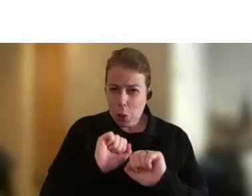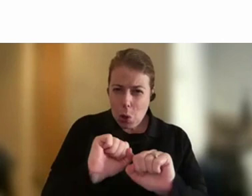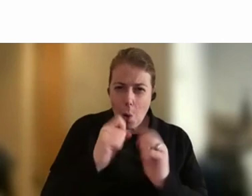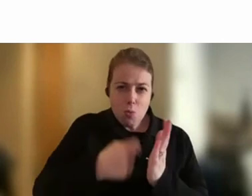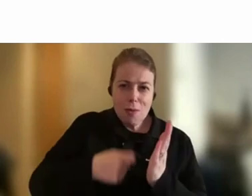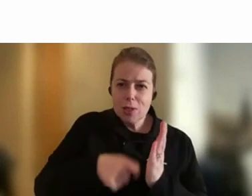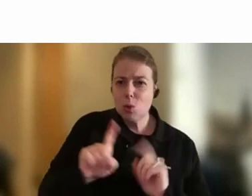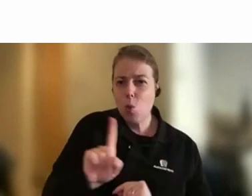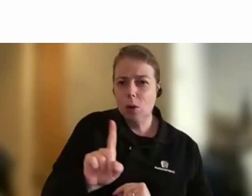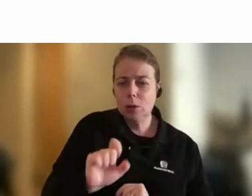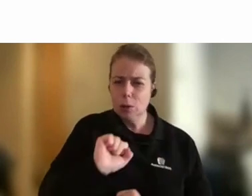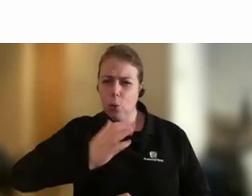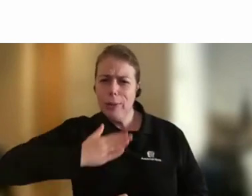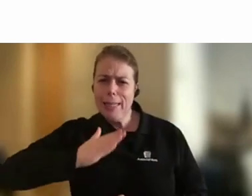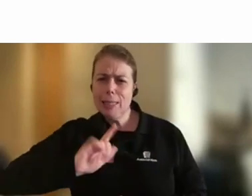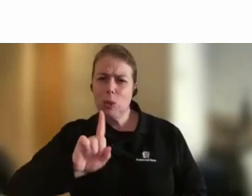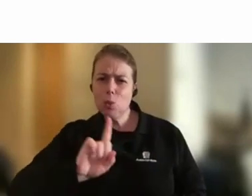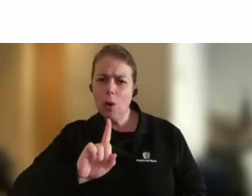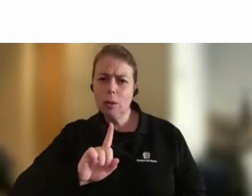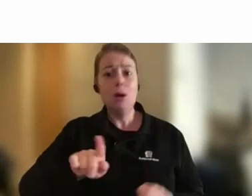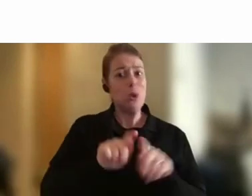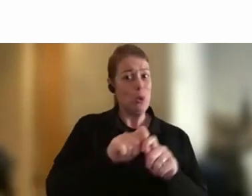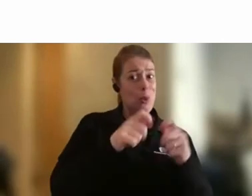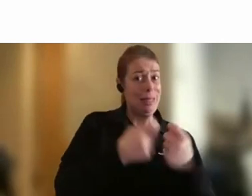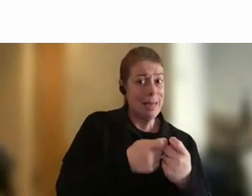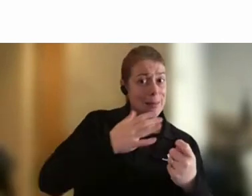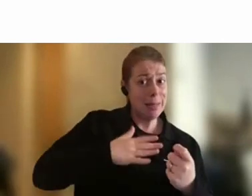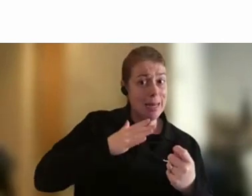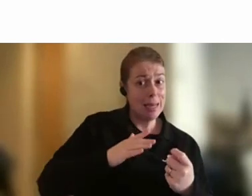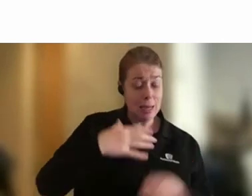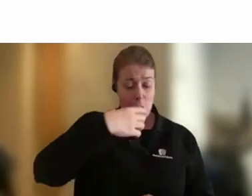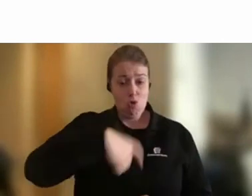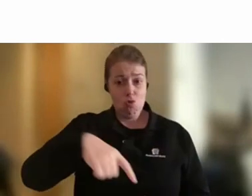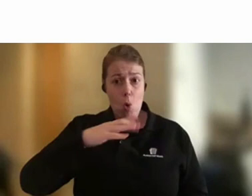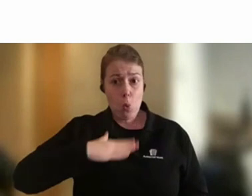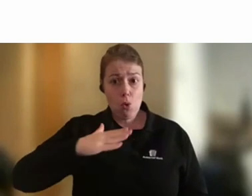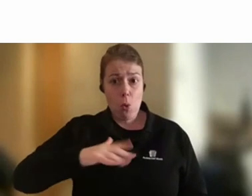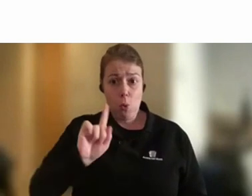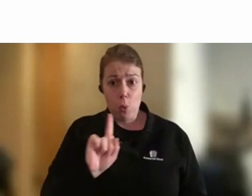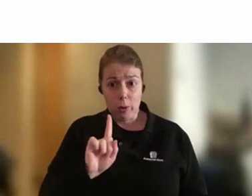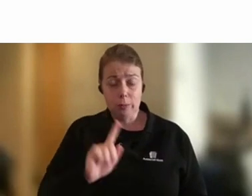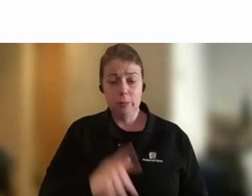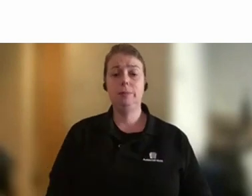and what are your needs, but also what does the team need and what does the role require? Yes.